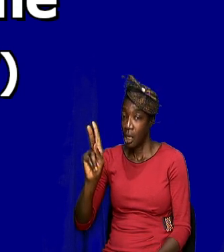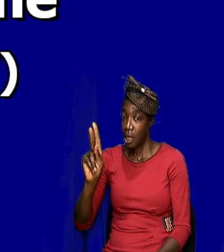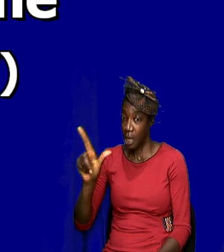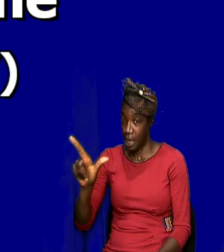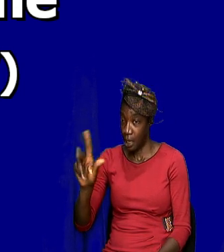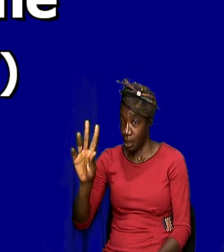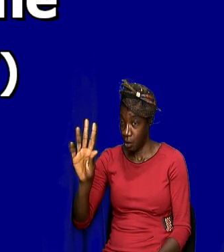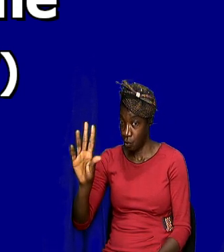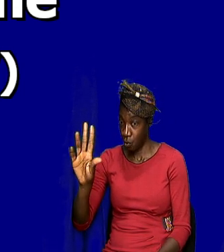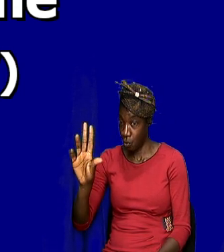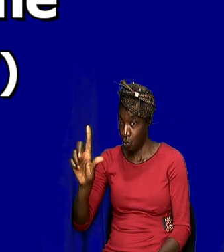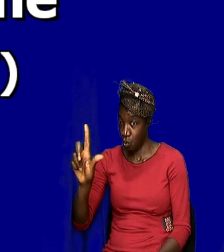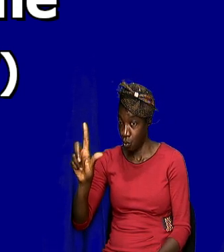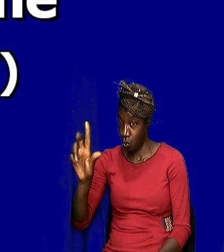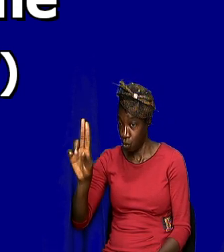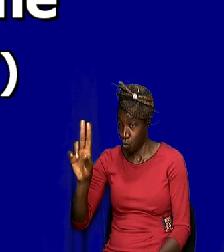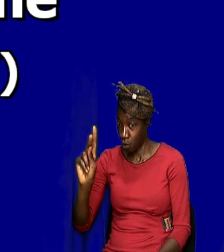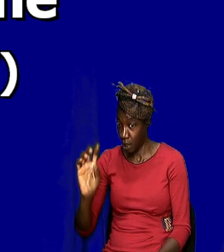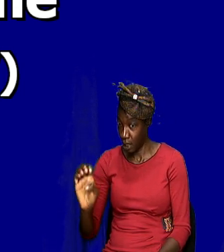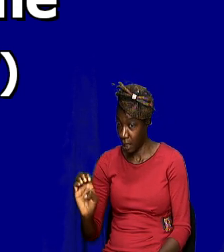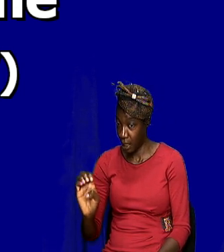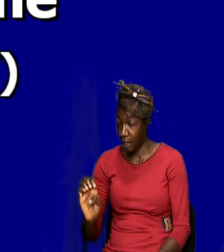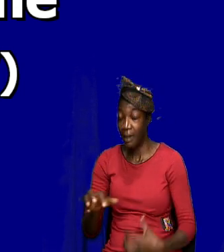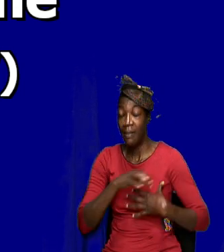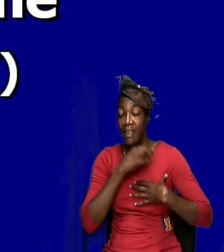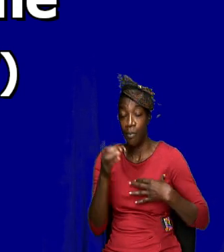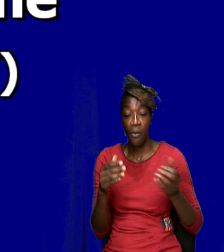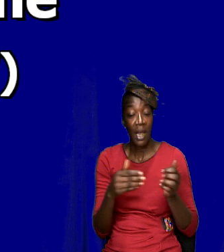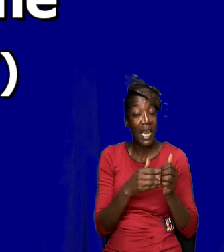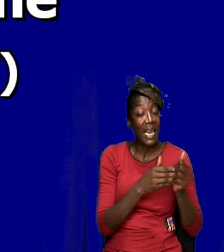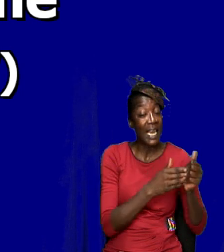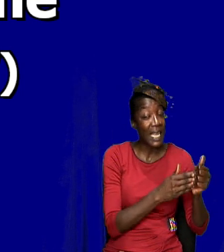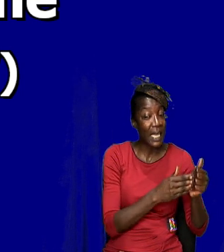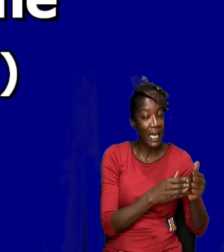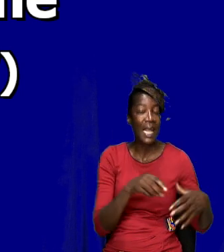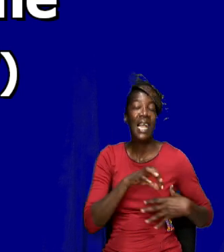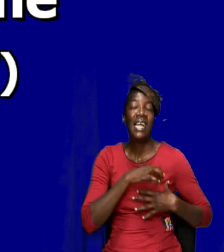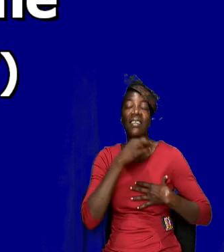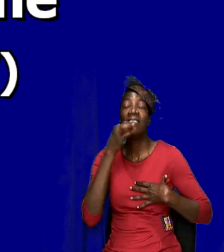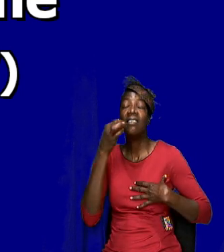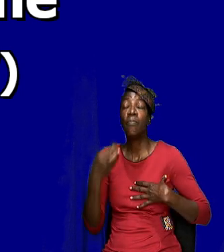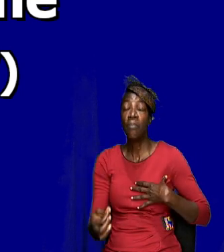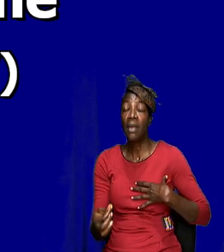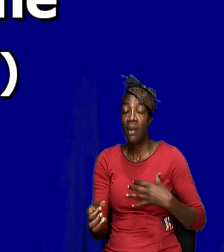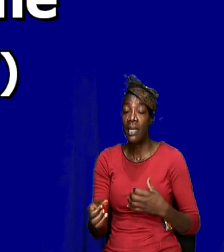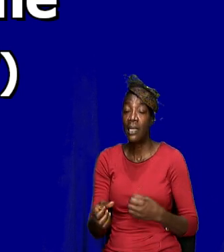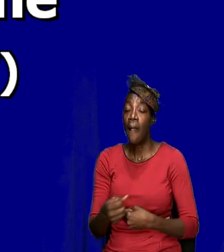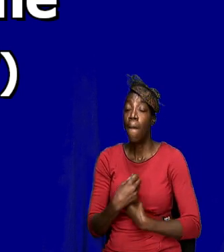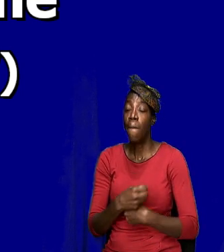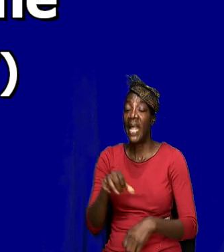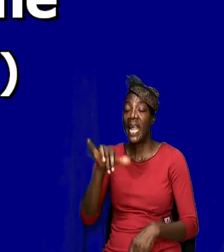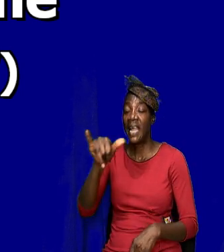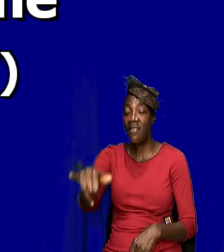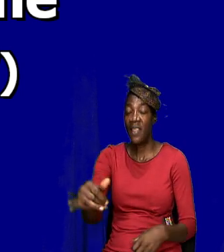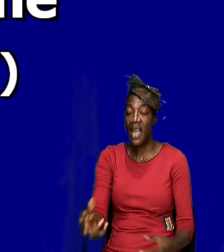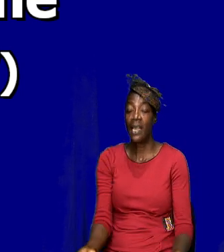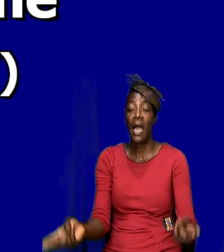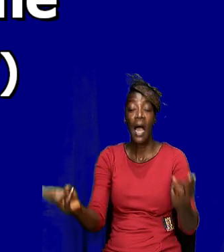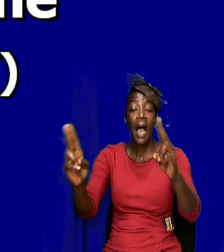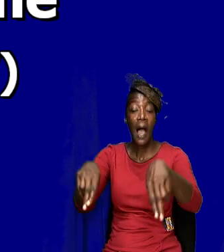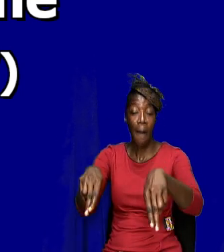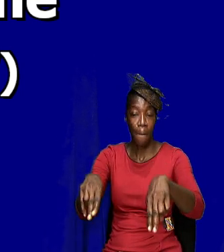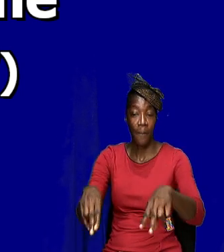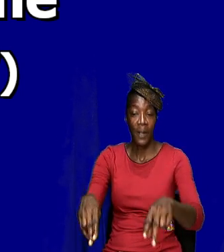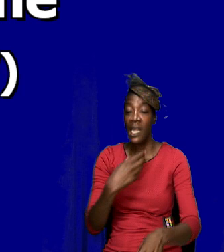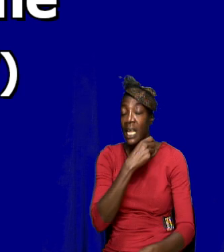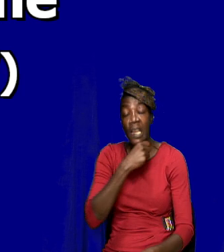him. But both of them agree that it was the Spirit that kind of caused him to go into the wilderness